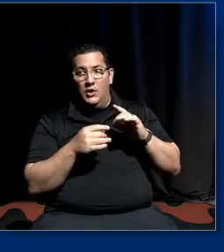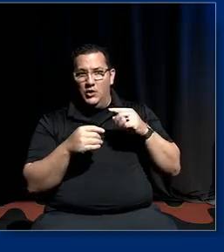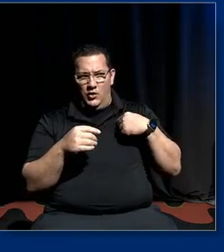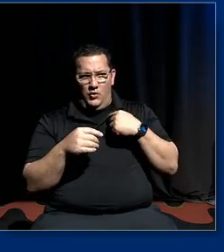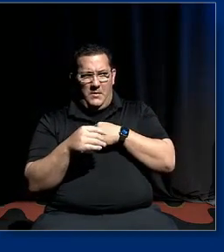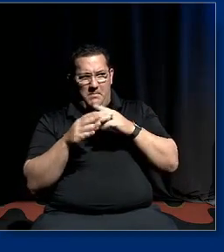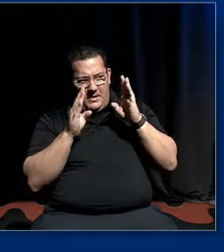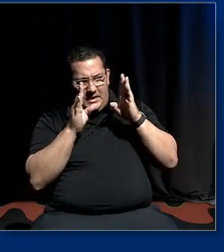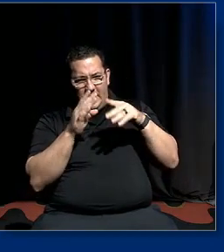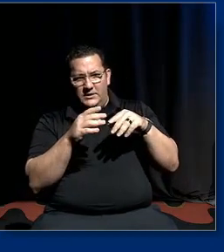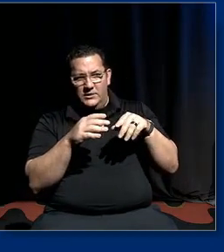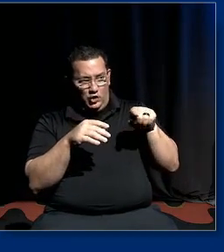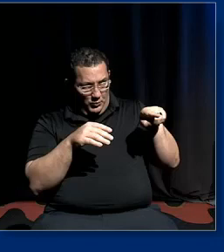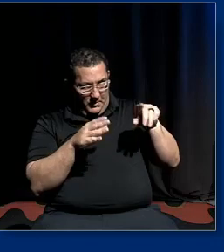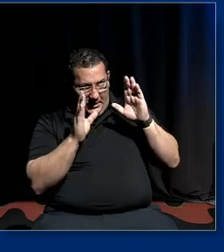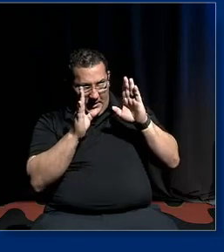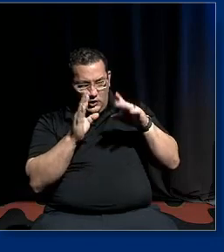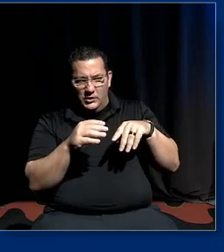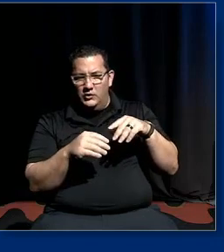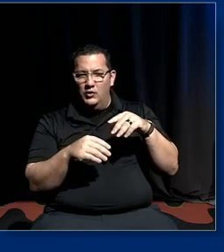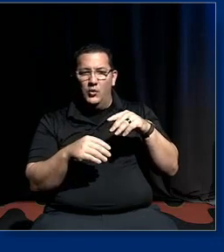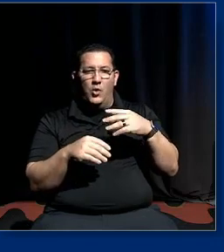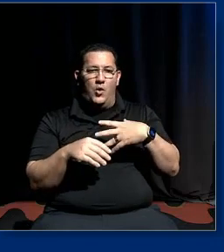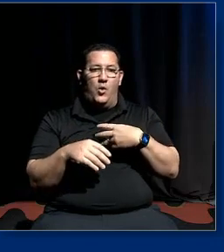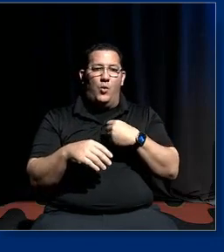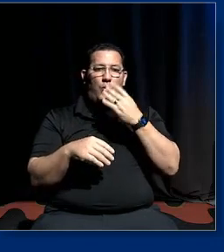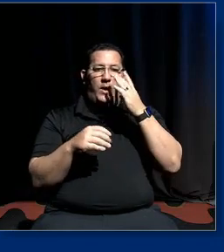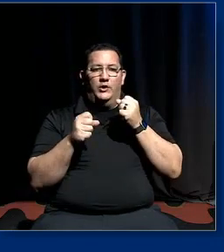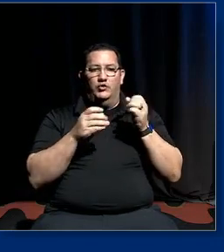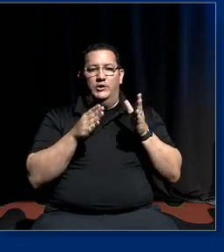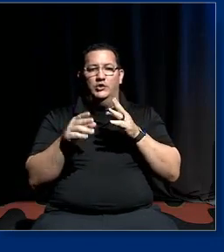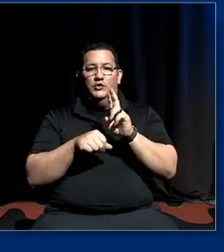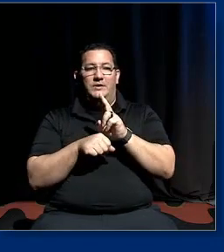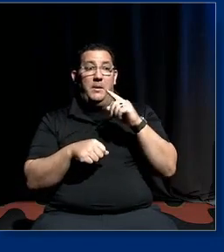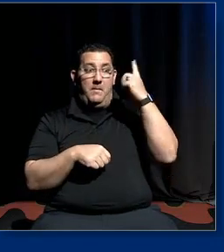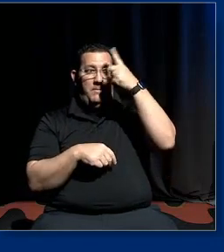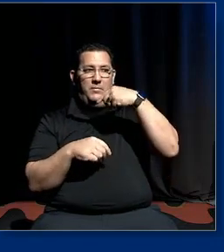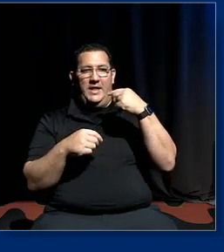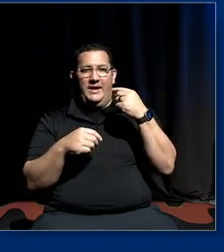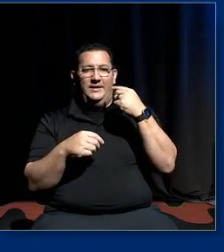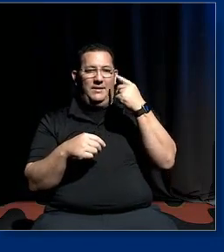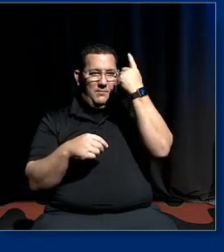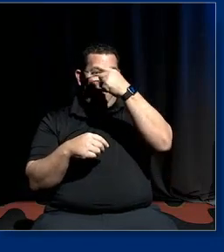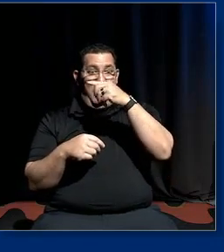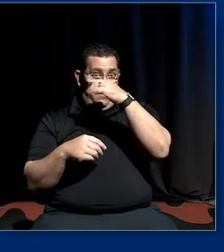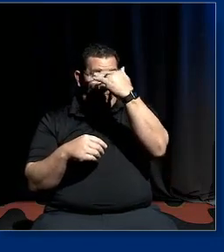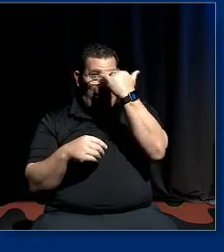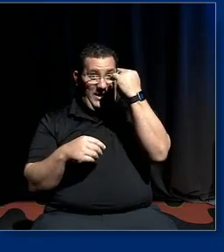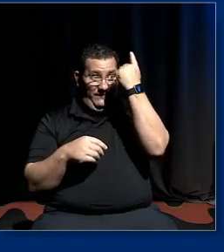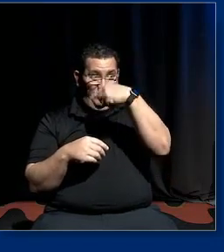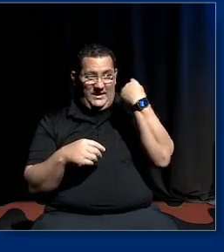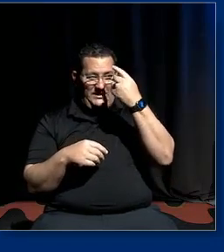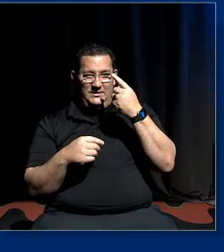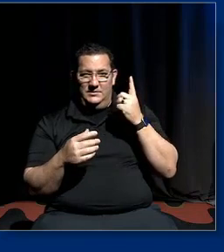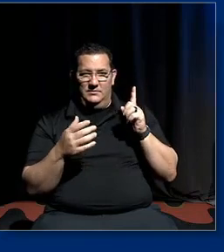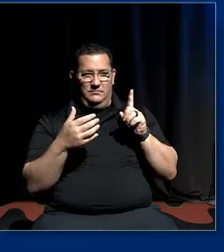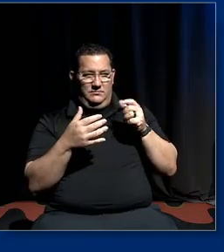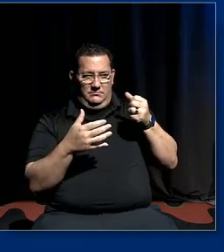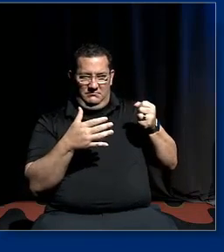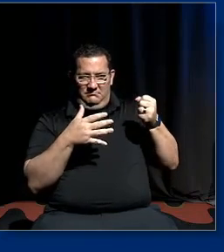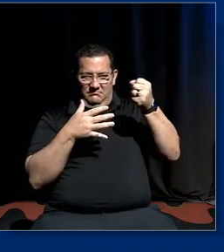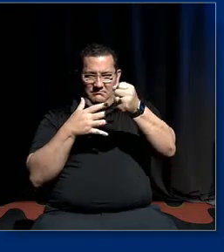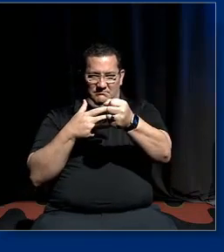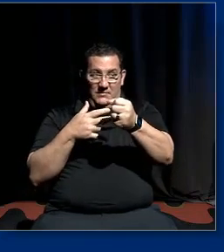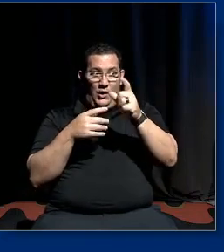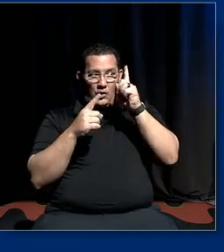of white strategists using black faces to give voice to white racism in both the u.s and